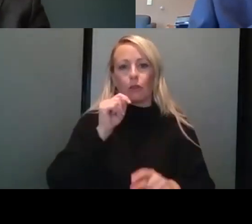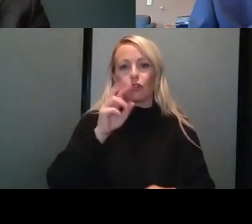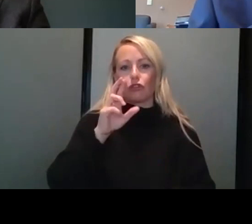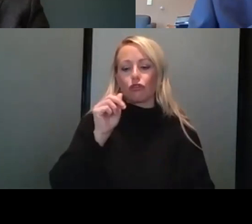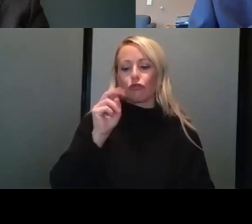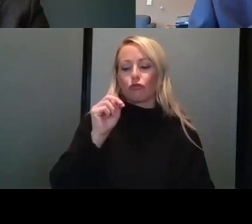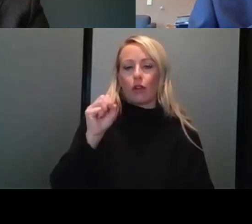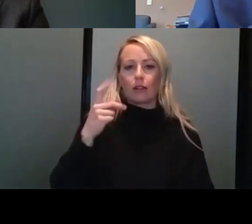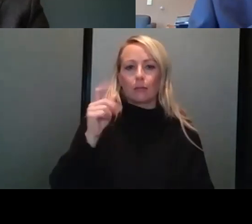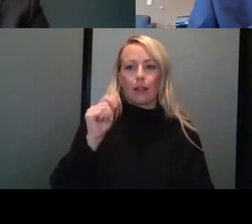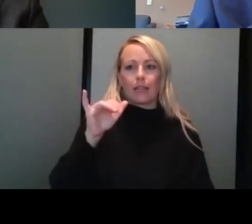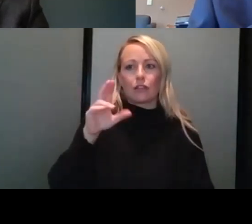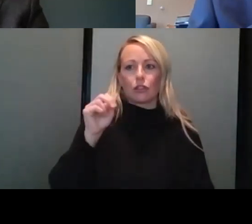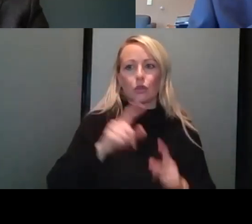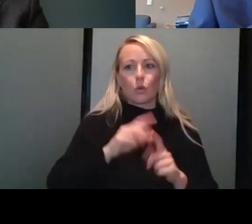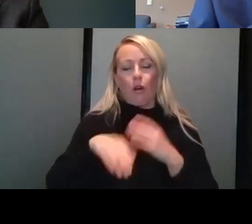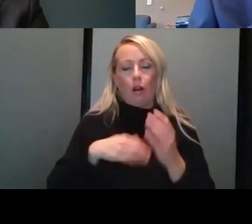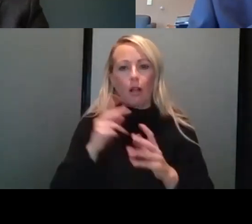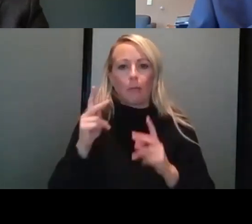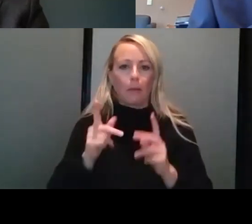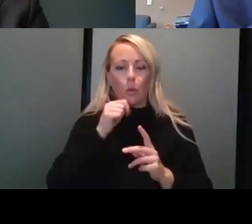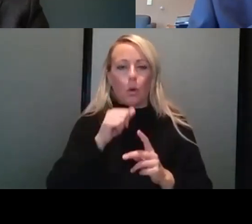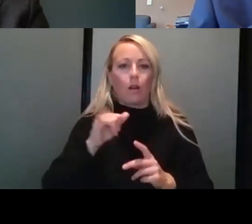to all the severely immunocompromised people.